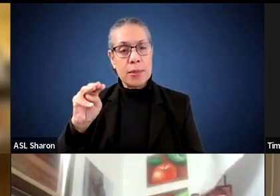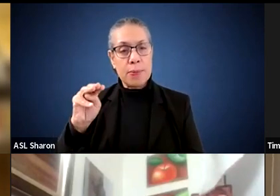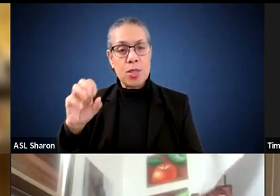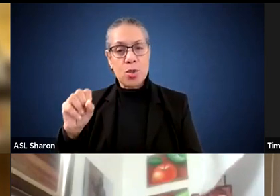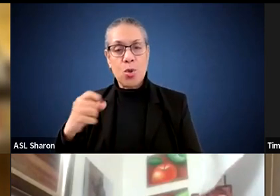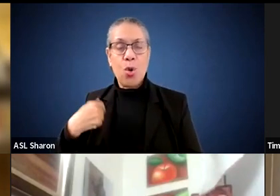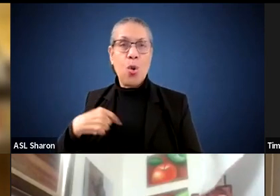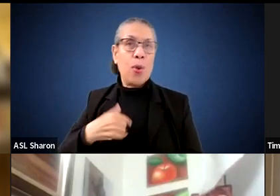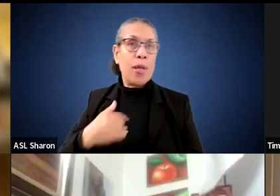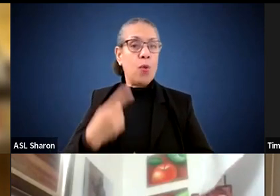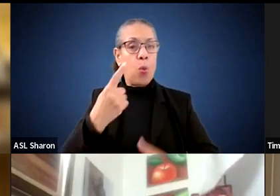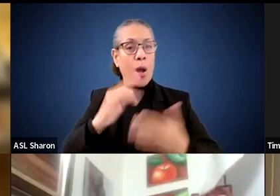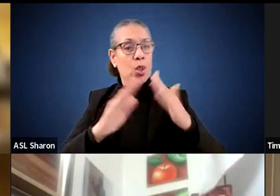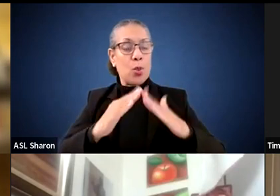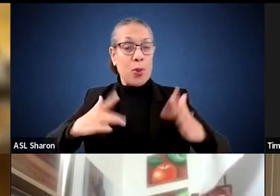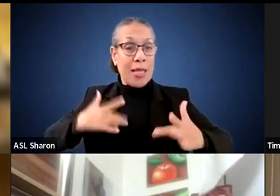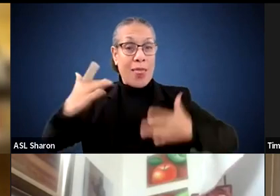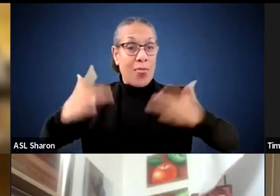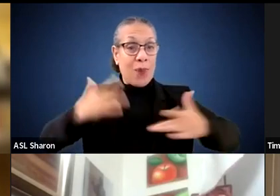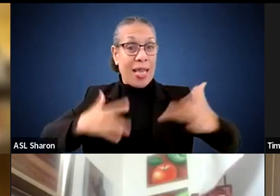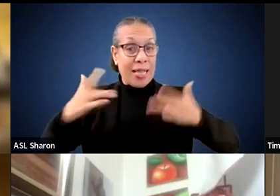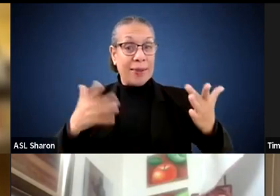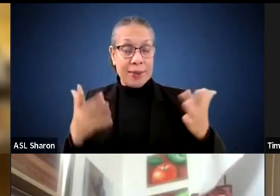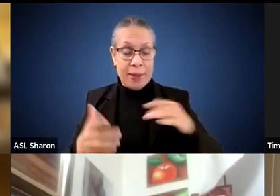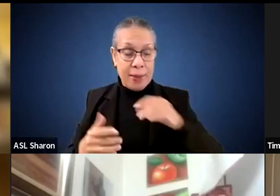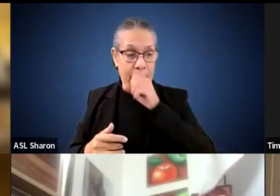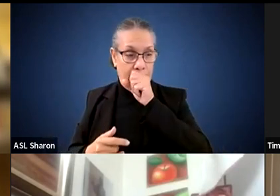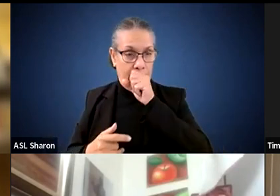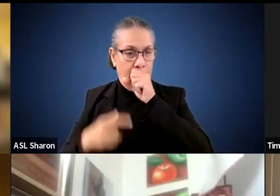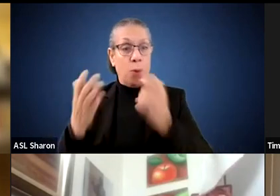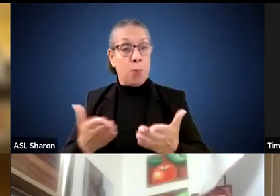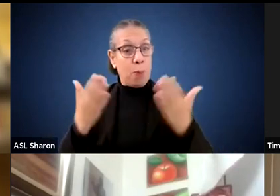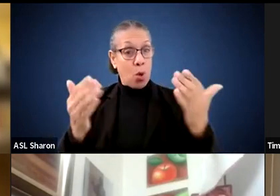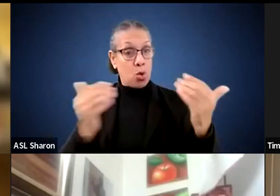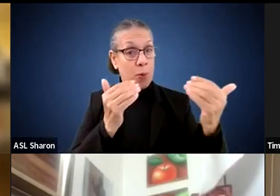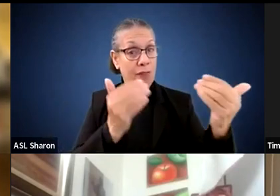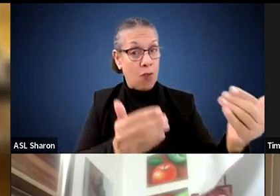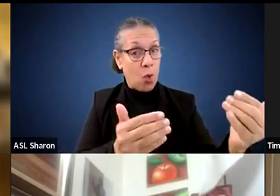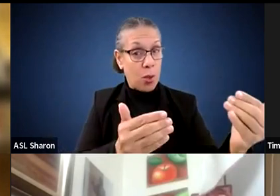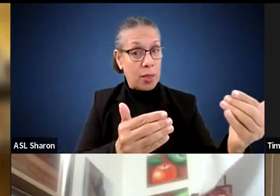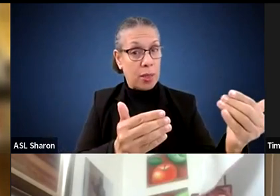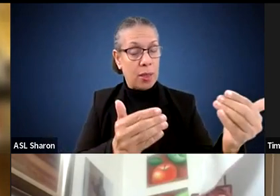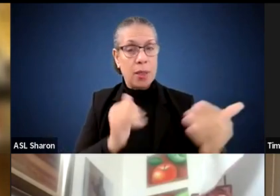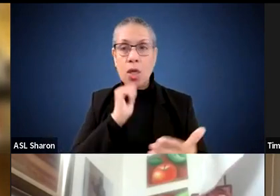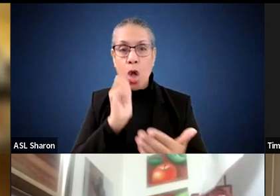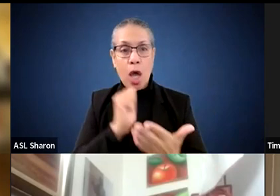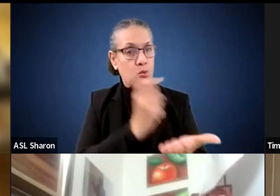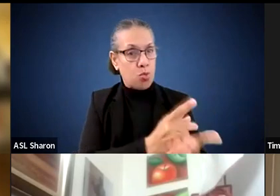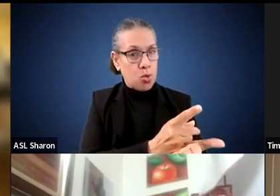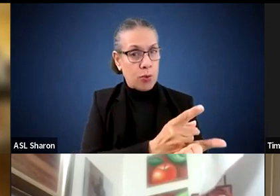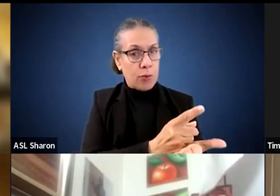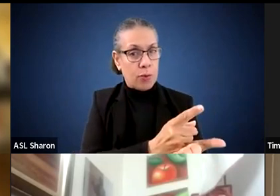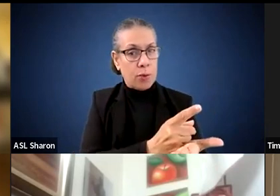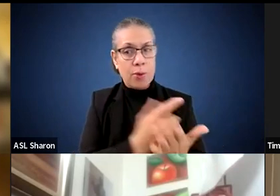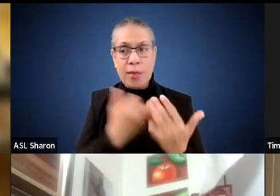we had one, we had one community get excited, right. About a proposal moving forward, it didn't get approved. And then, uh,